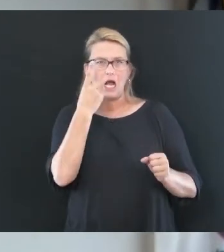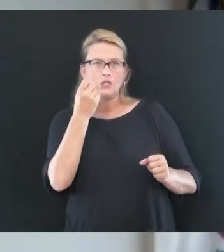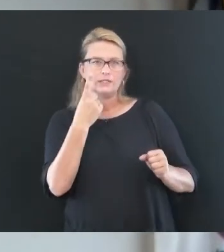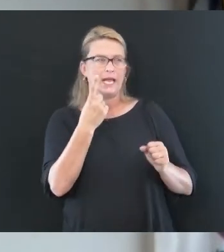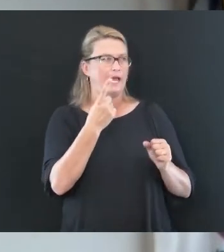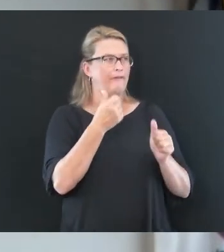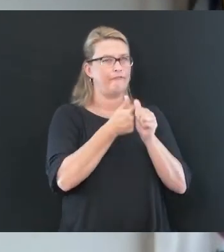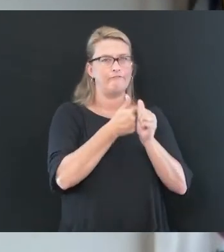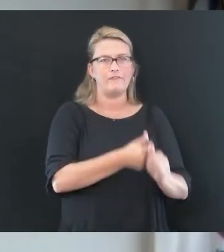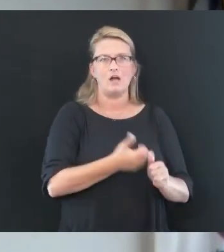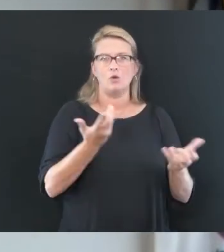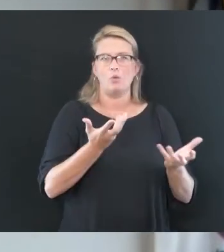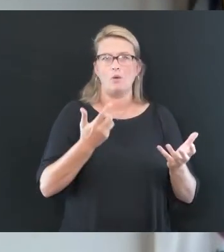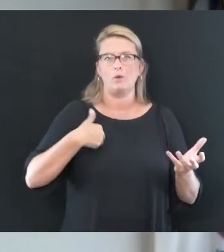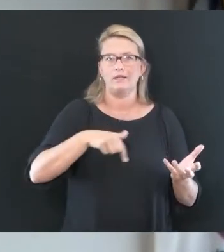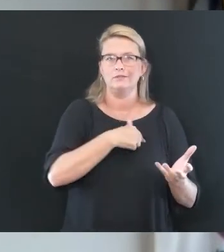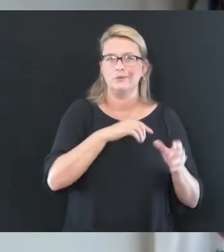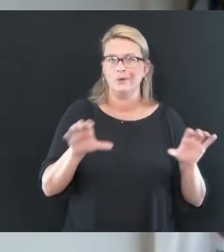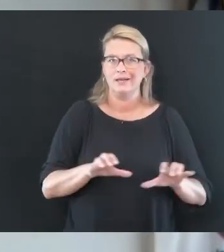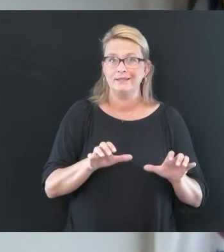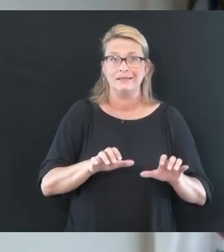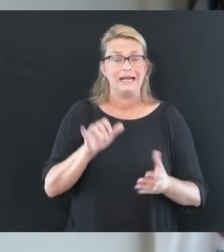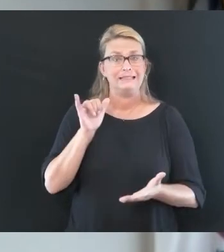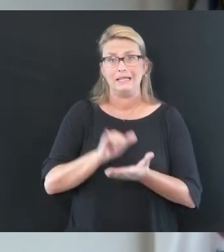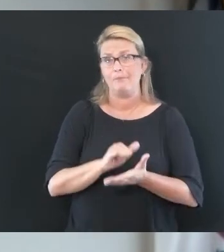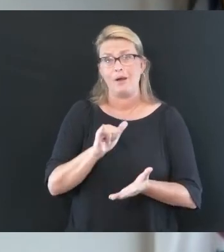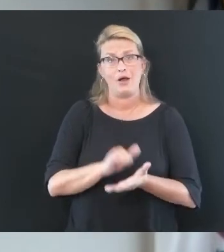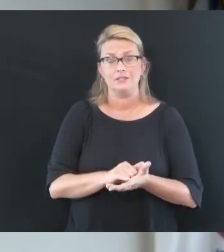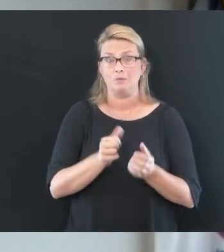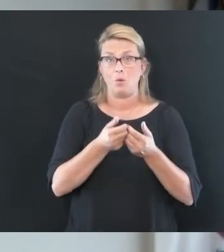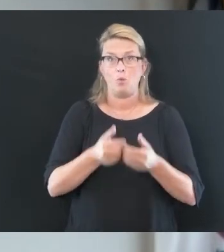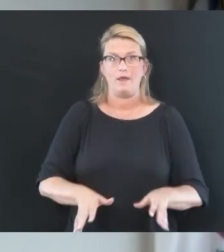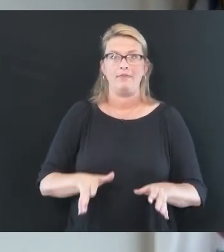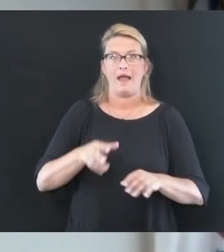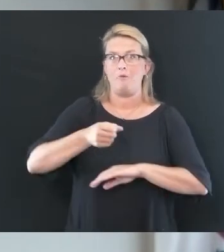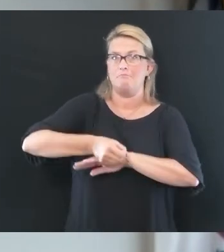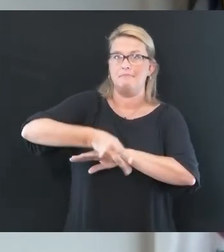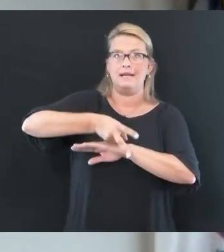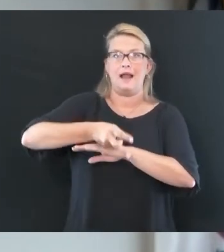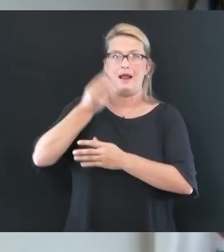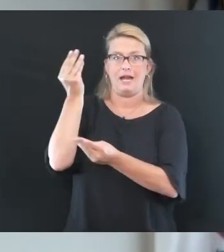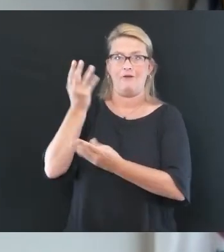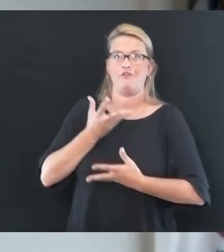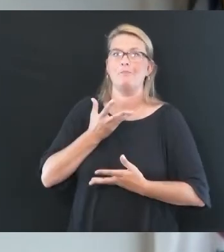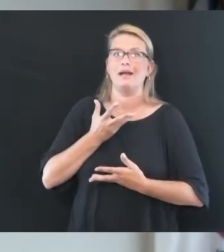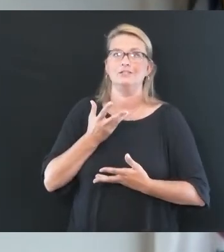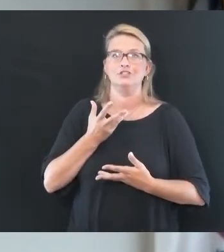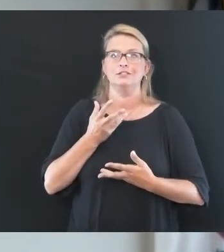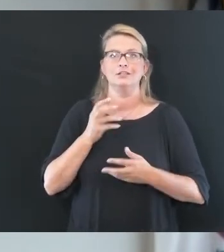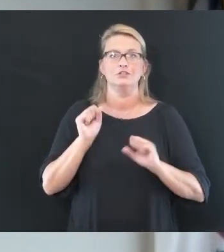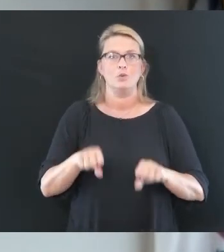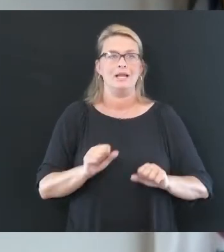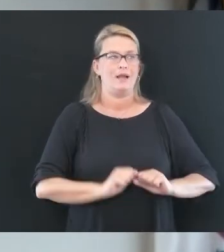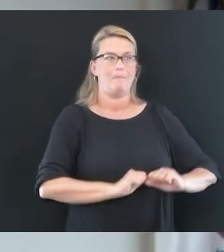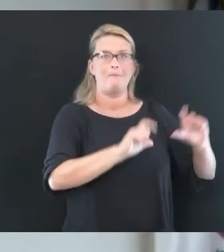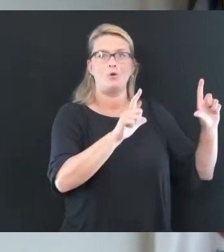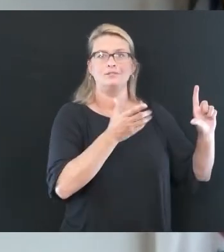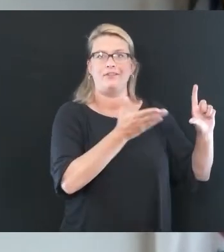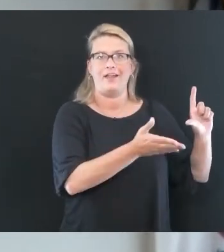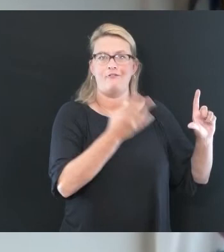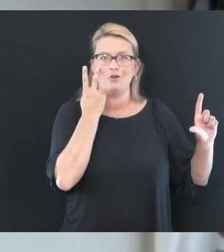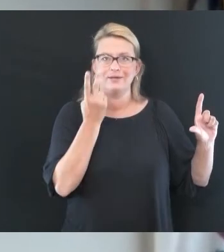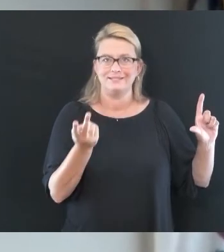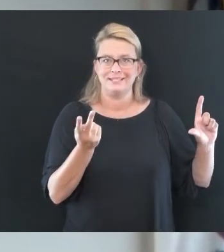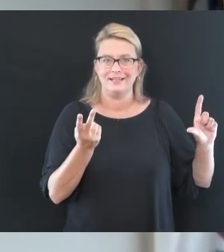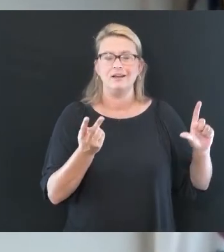That is impossible to do without the exact data at midnight to choose to compile to put in the calculation. There